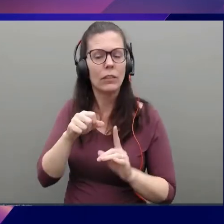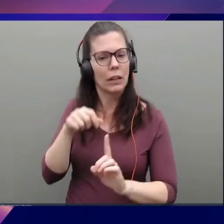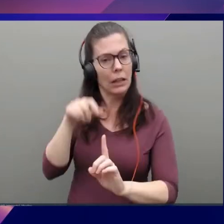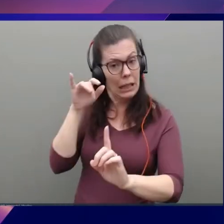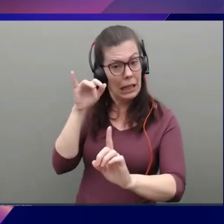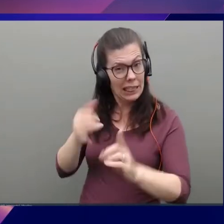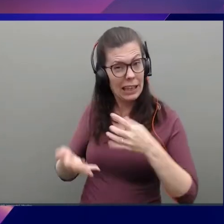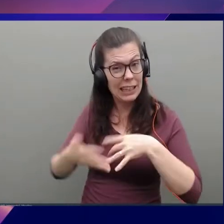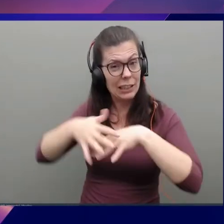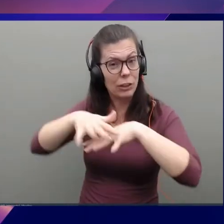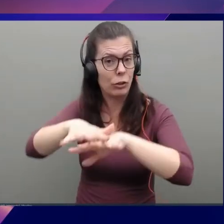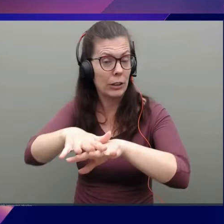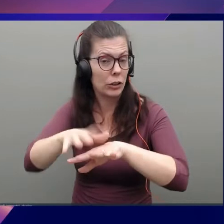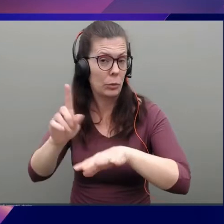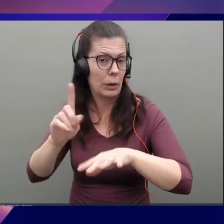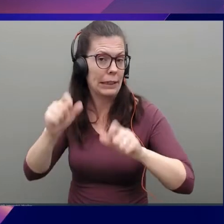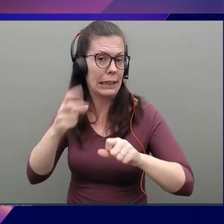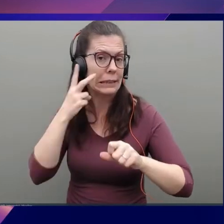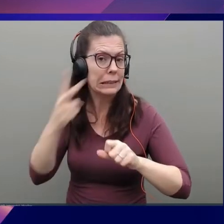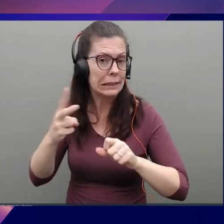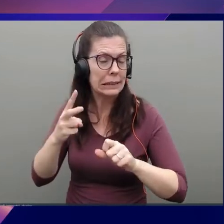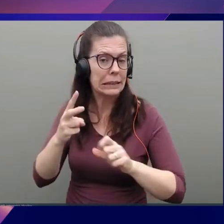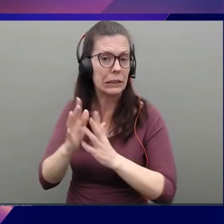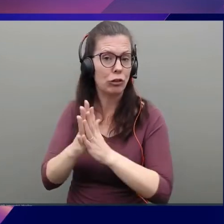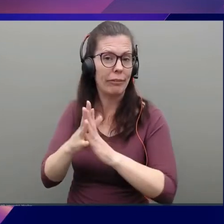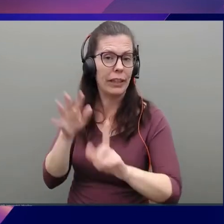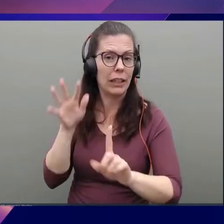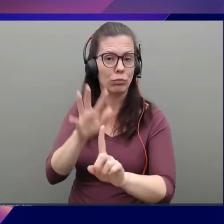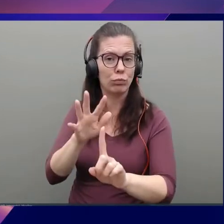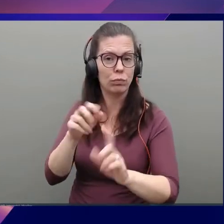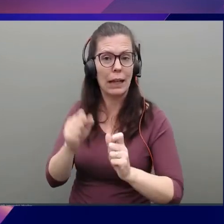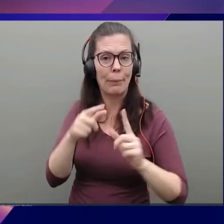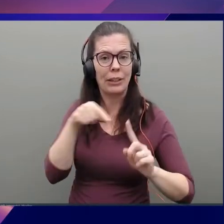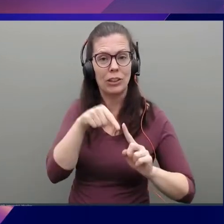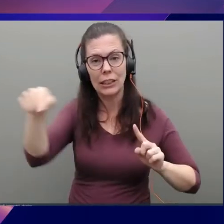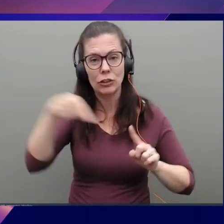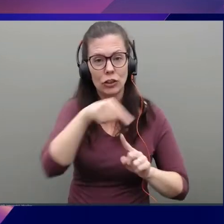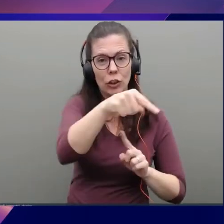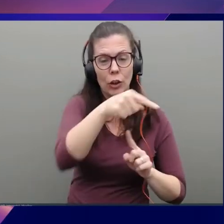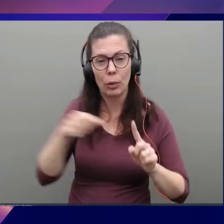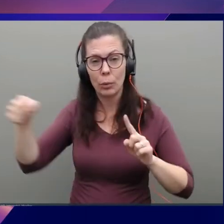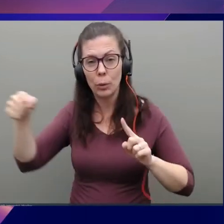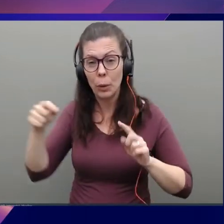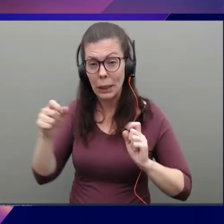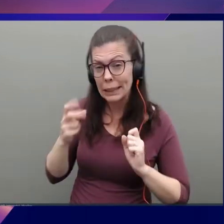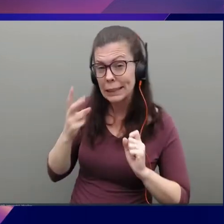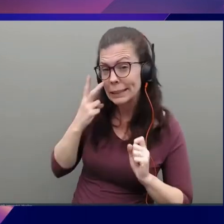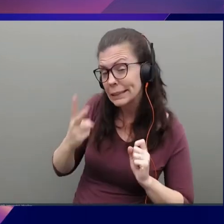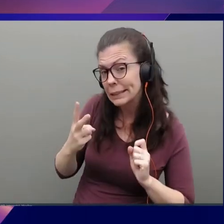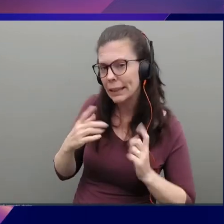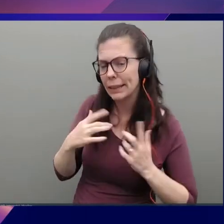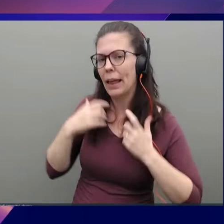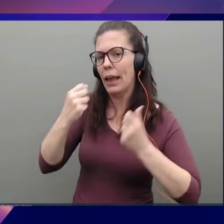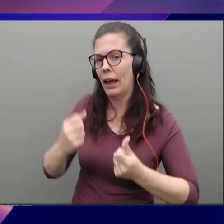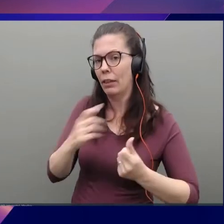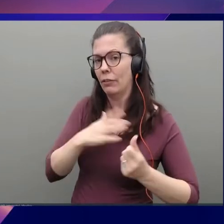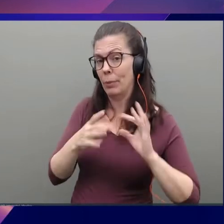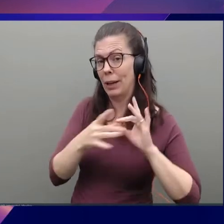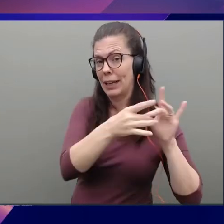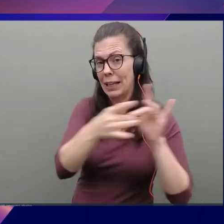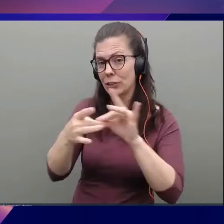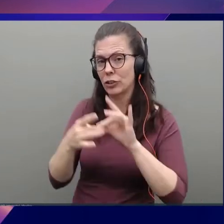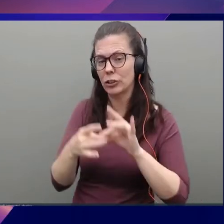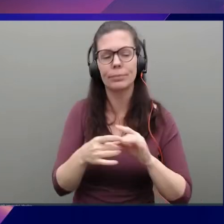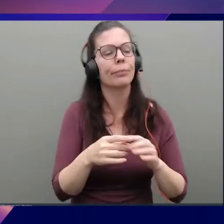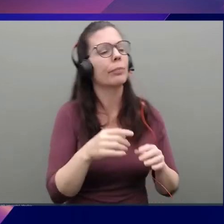integration yet where I can see like the traffic, how much traffic is going over each route, like observability of the health of these connections? It's something customers are